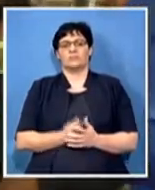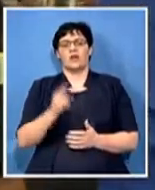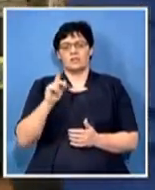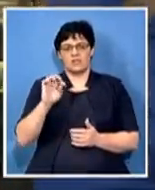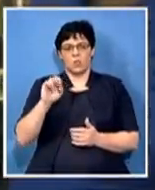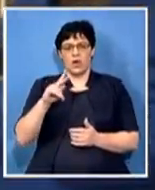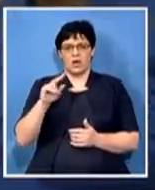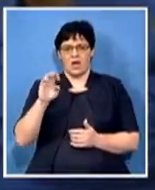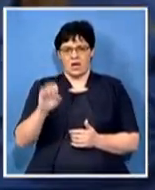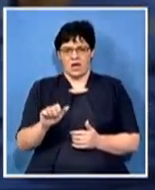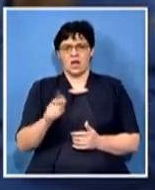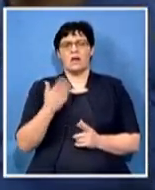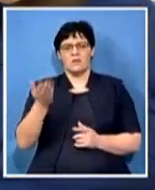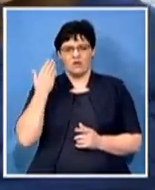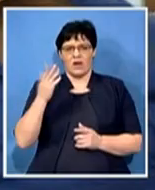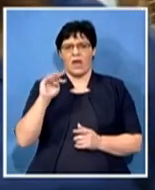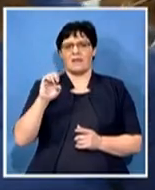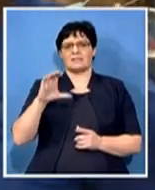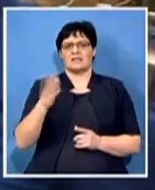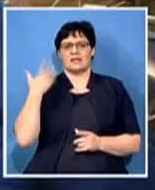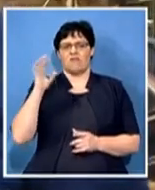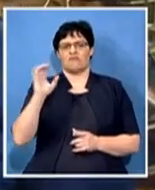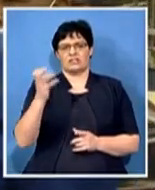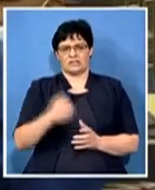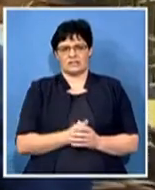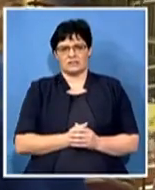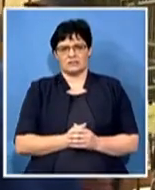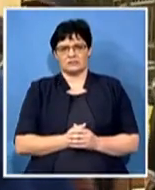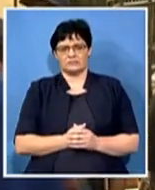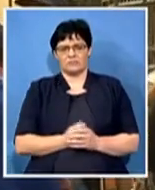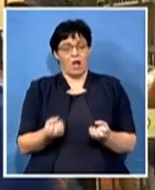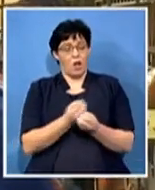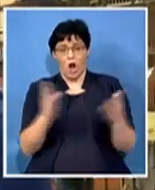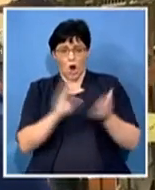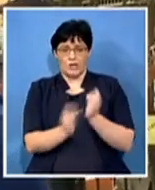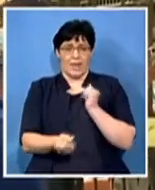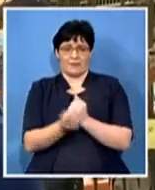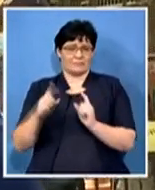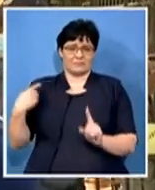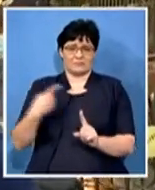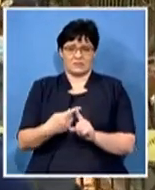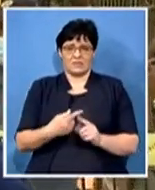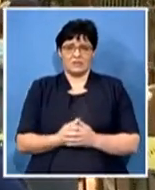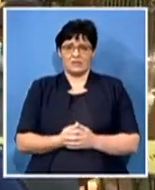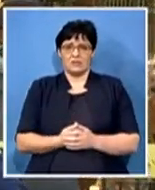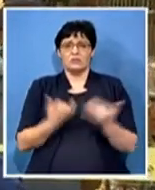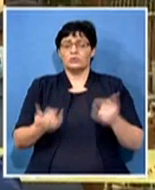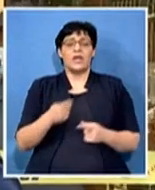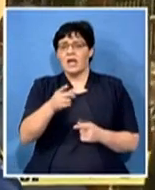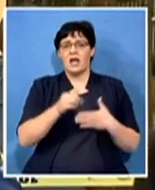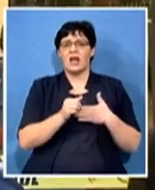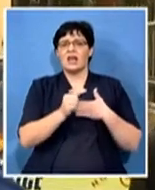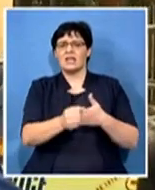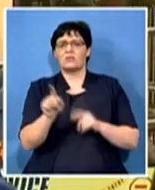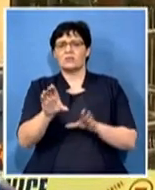state. A lot has happened since then. Today, you are leading a group that is now marching against, you know,